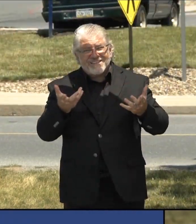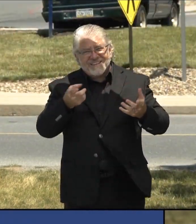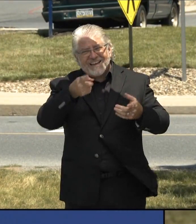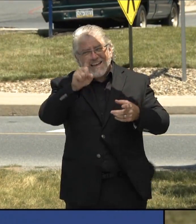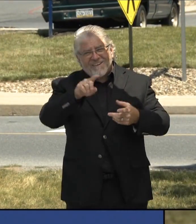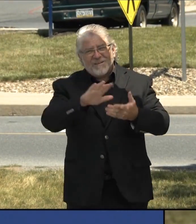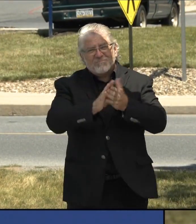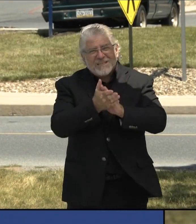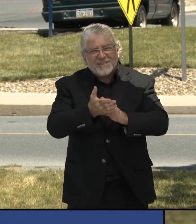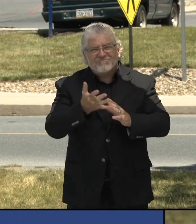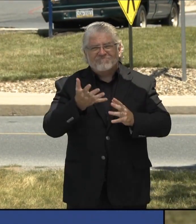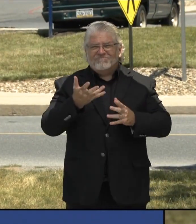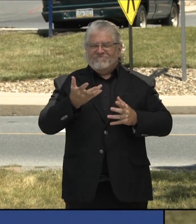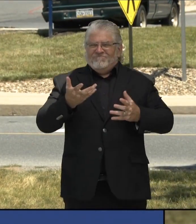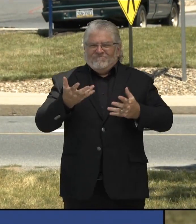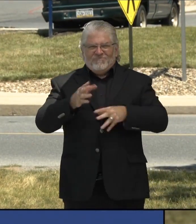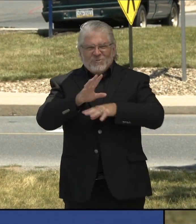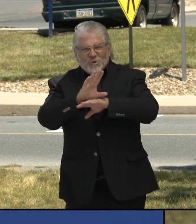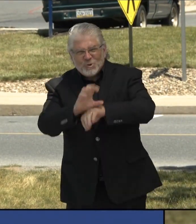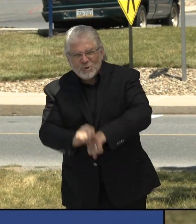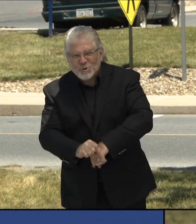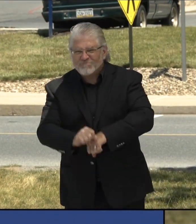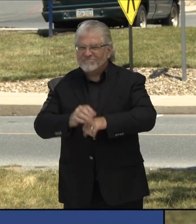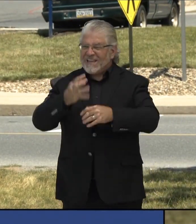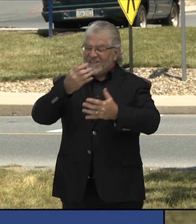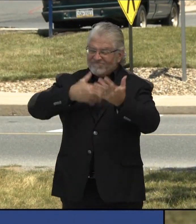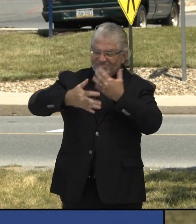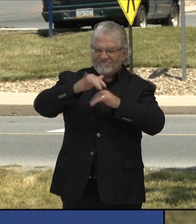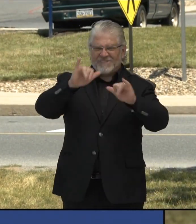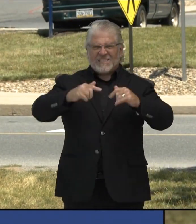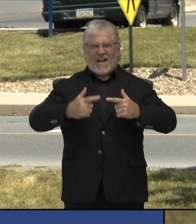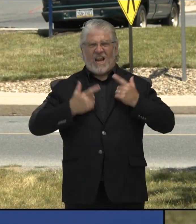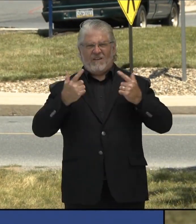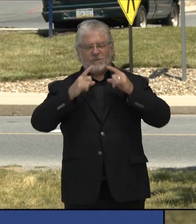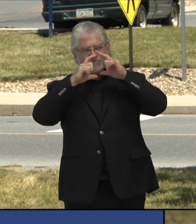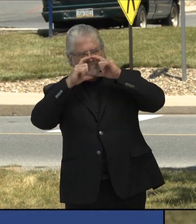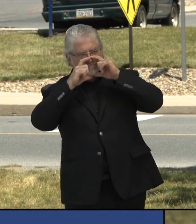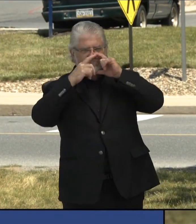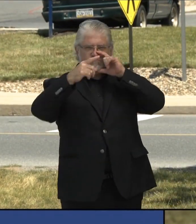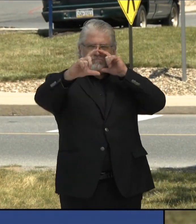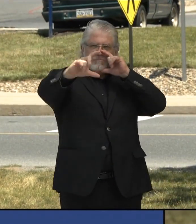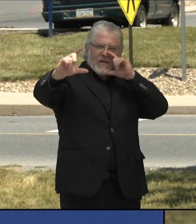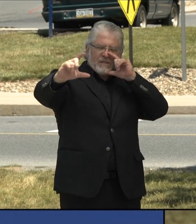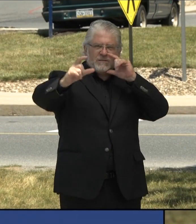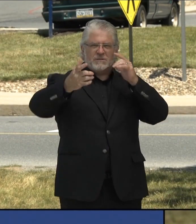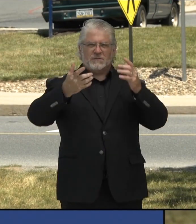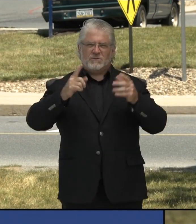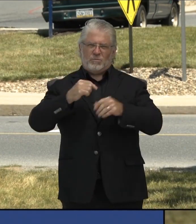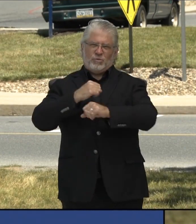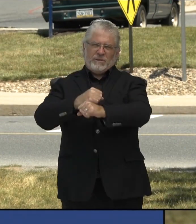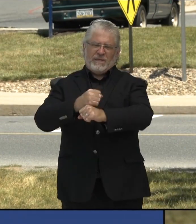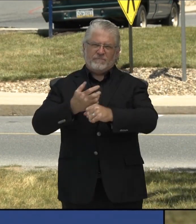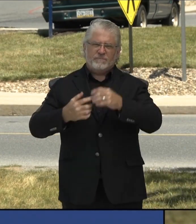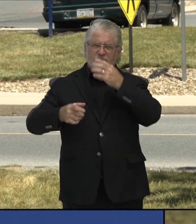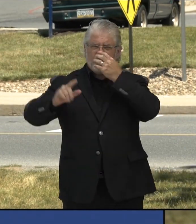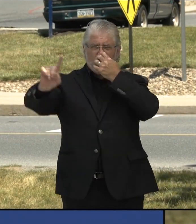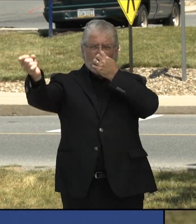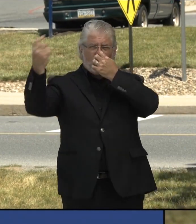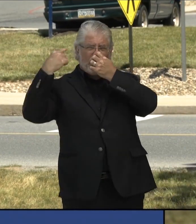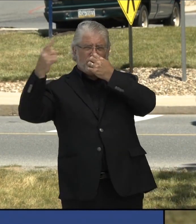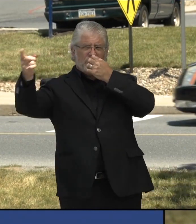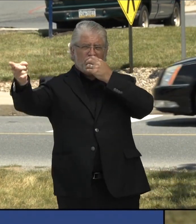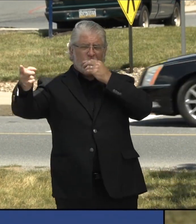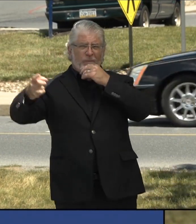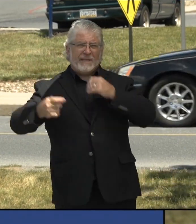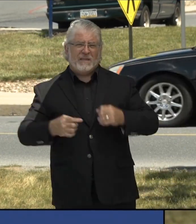not to do that. Yes. Just to follow up on that, how much responsibility is on the business owner? Because we have gotten reports of some